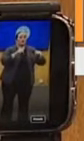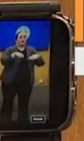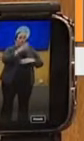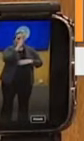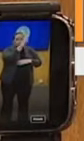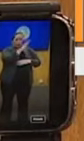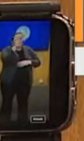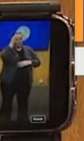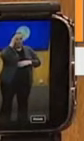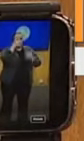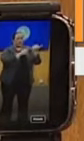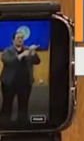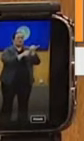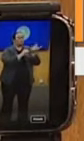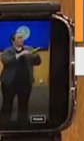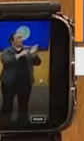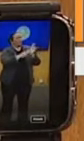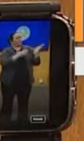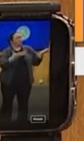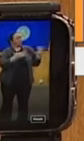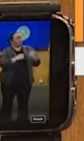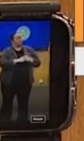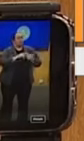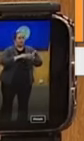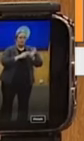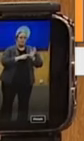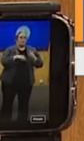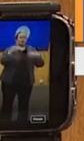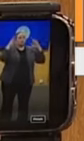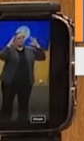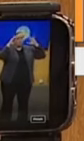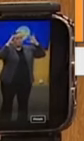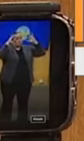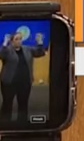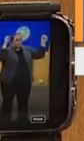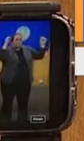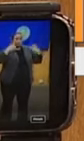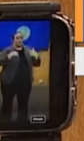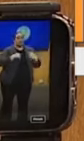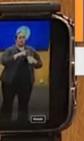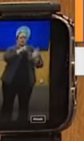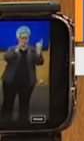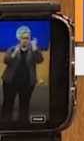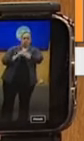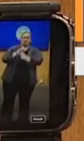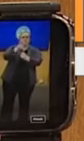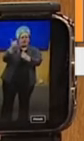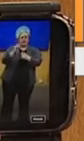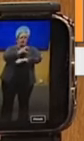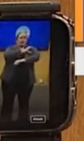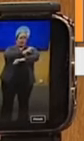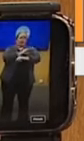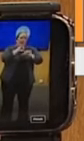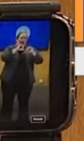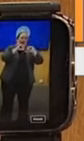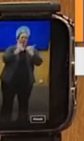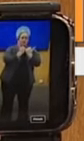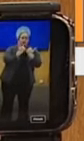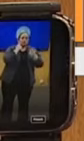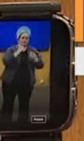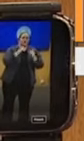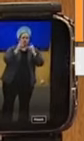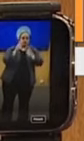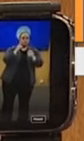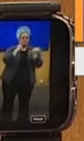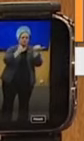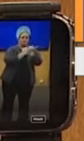federal assistance. What does that mean? That means I have the authority under the president to task other federal agencies to provide support to Maui